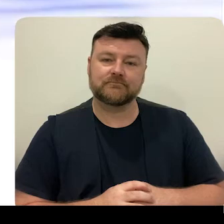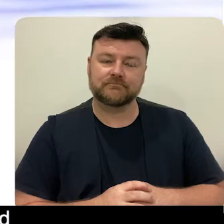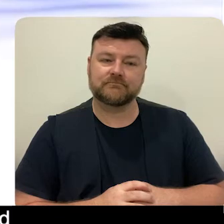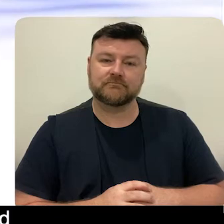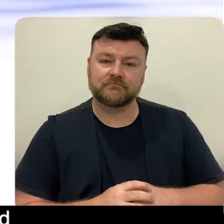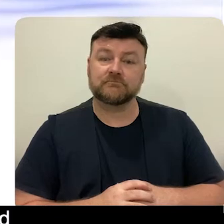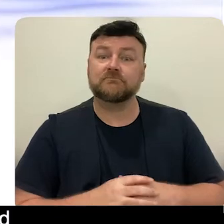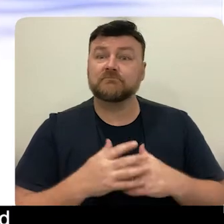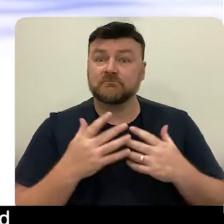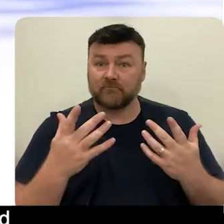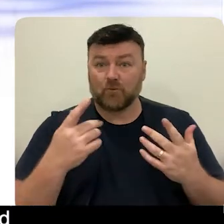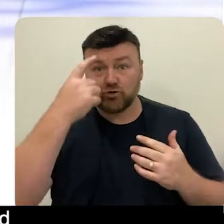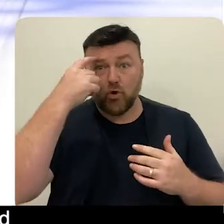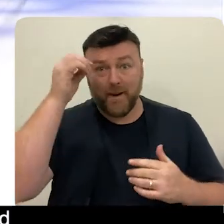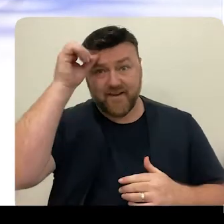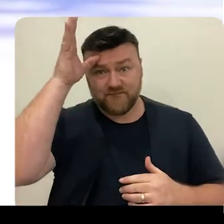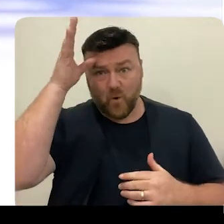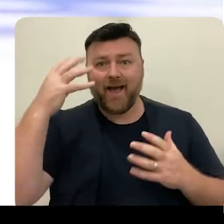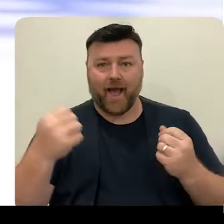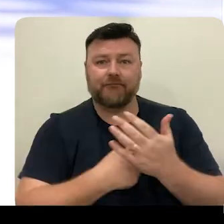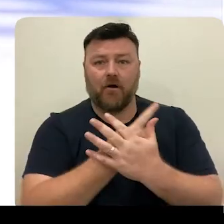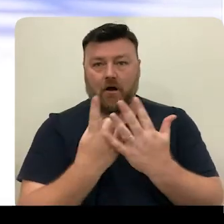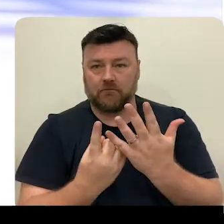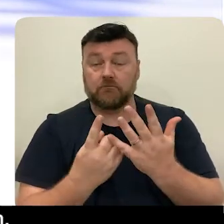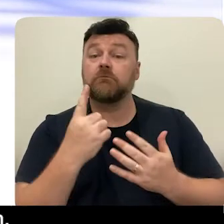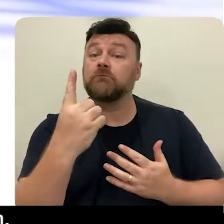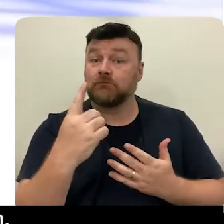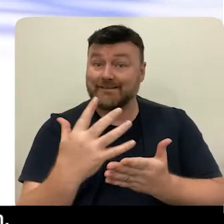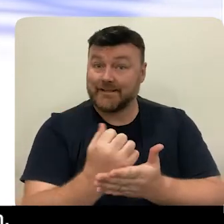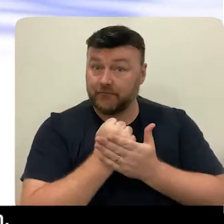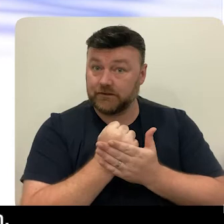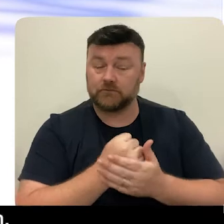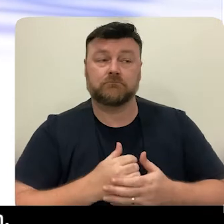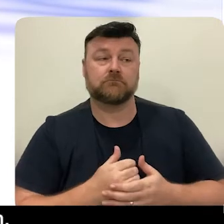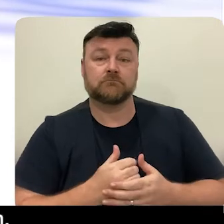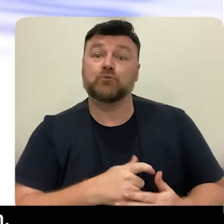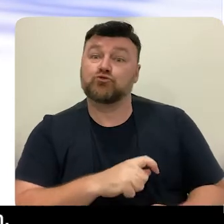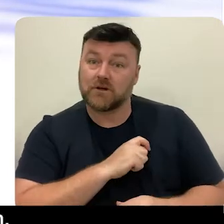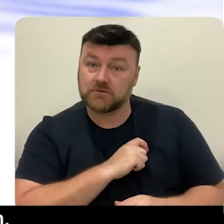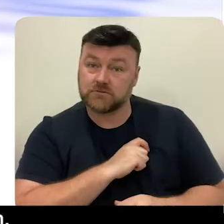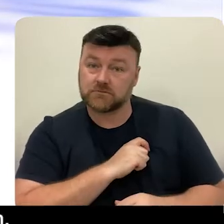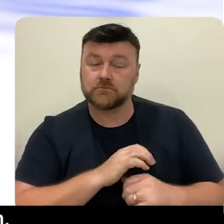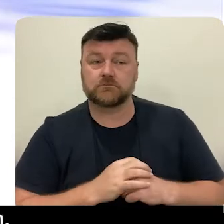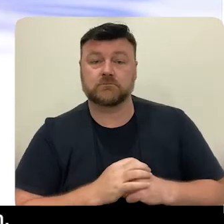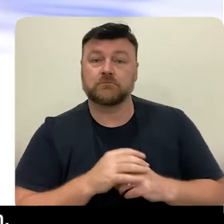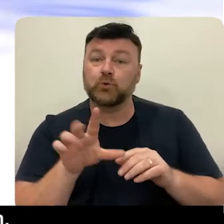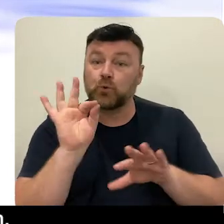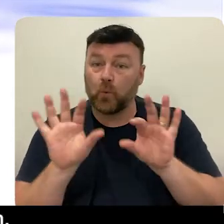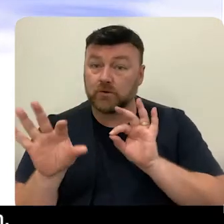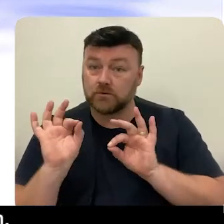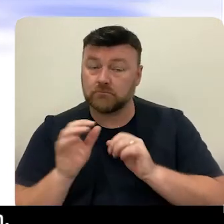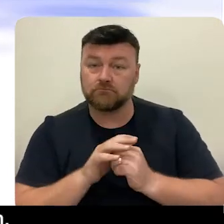The core principles of being trauma-informed are five-fold. Safety, trustworthiness, choice,